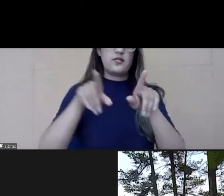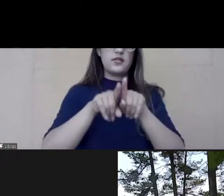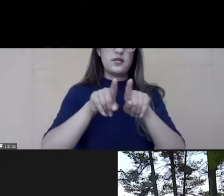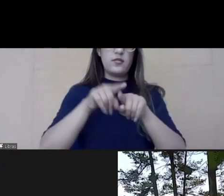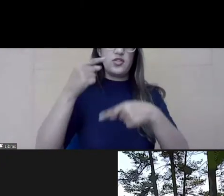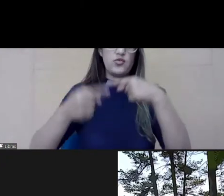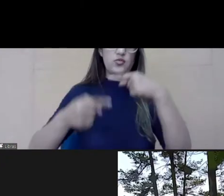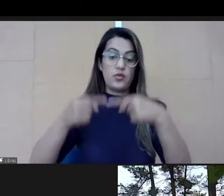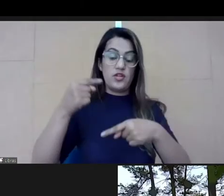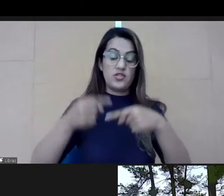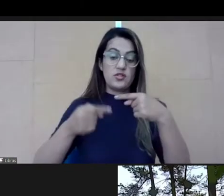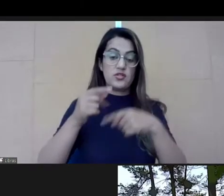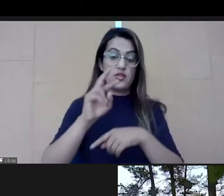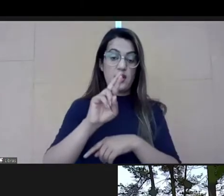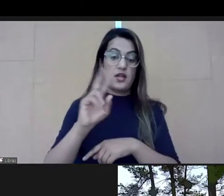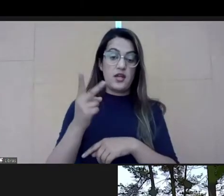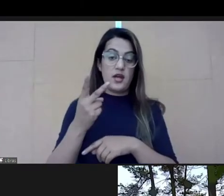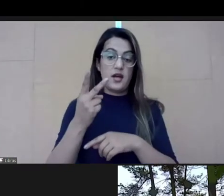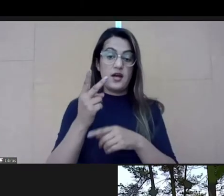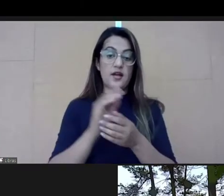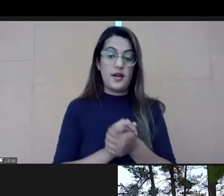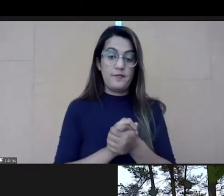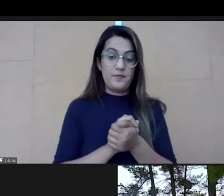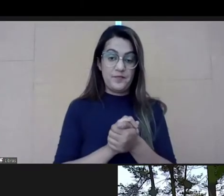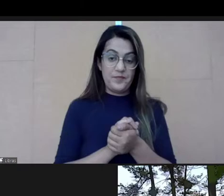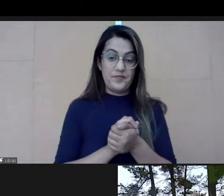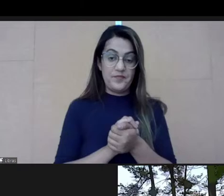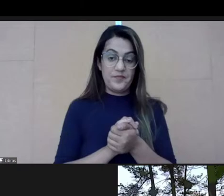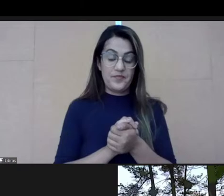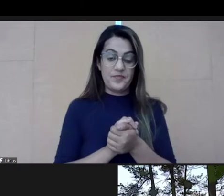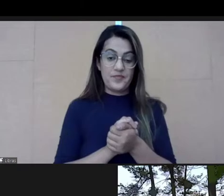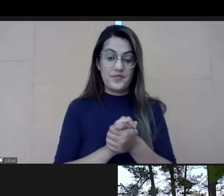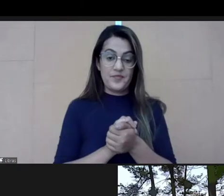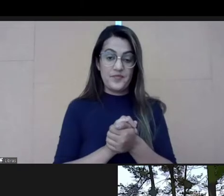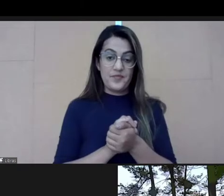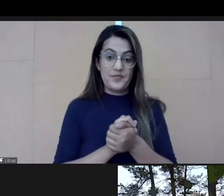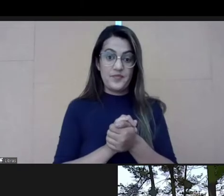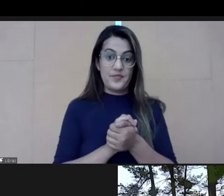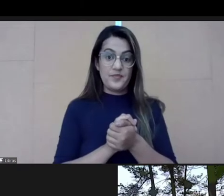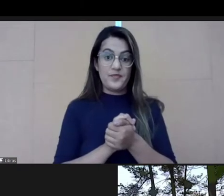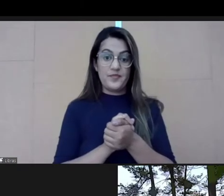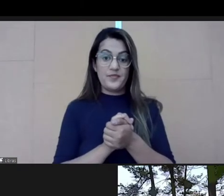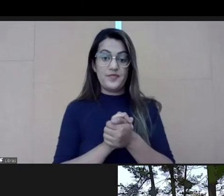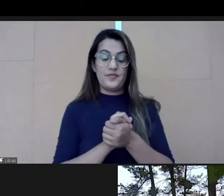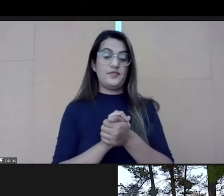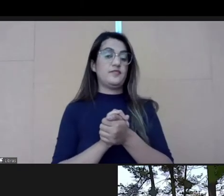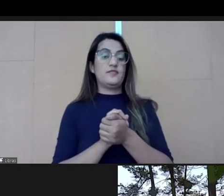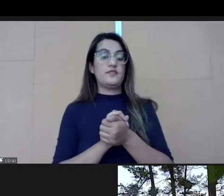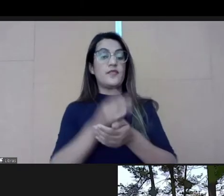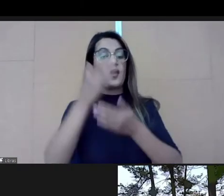the human resources program. lot for coming as well. And the floor is yours.